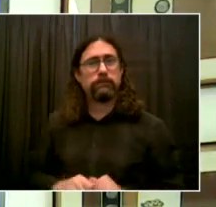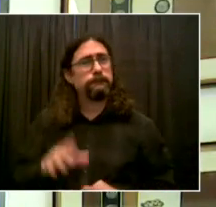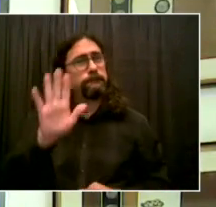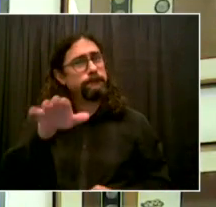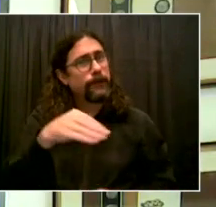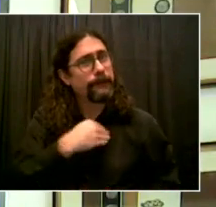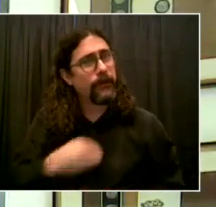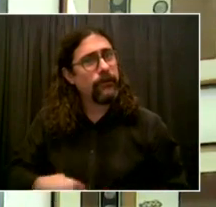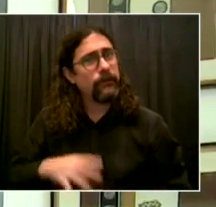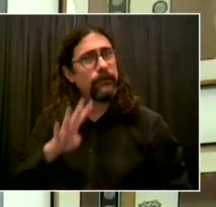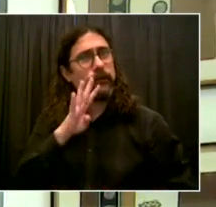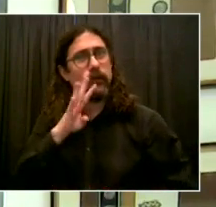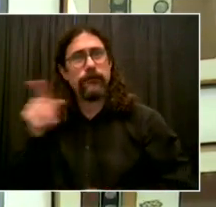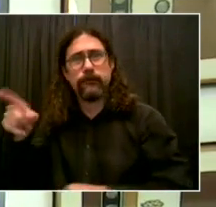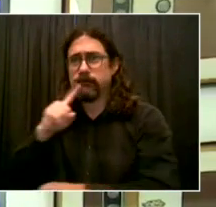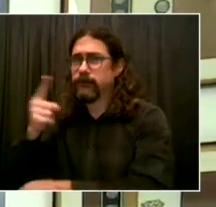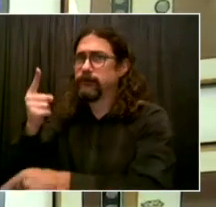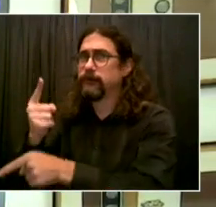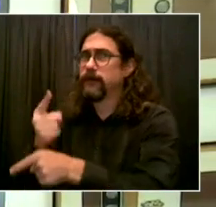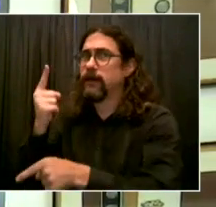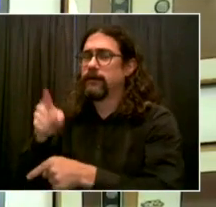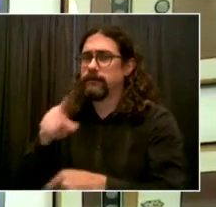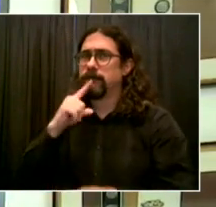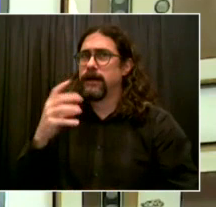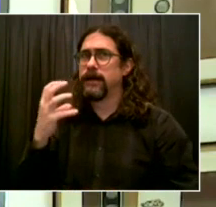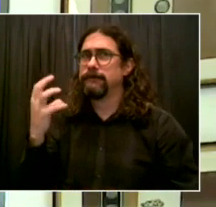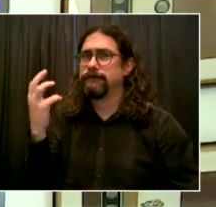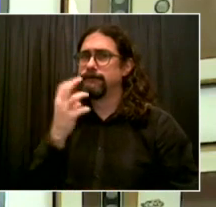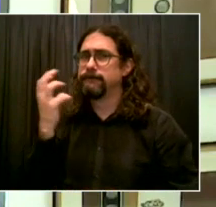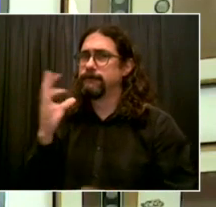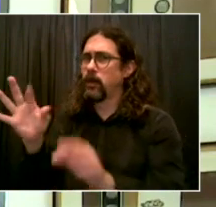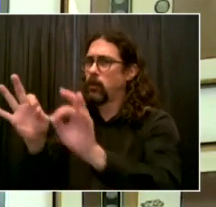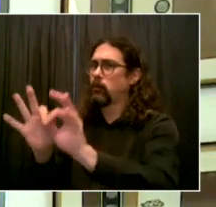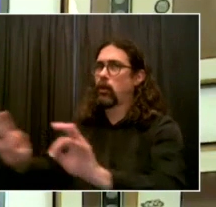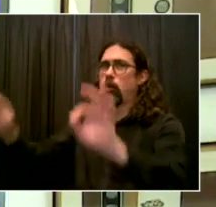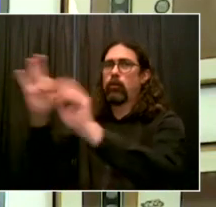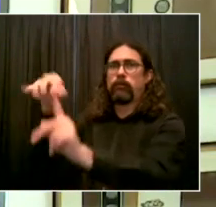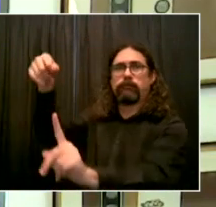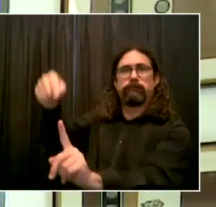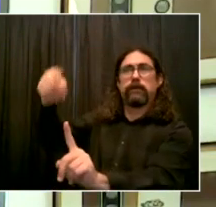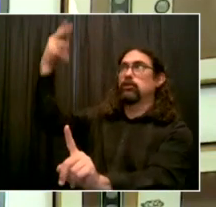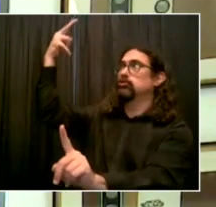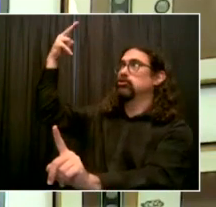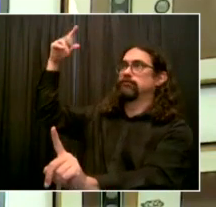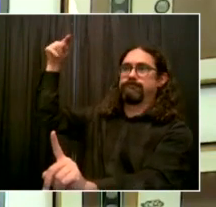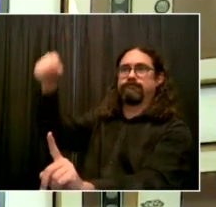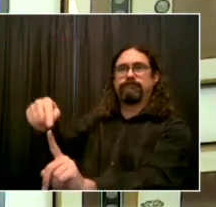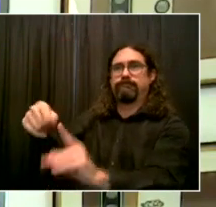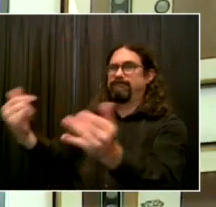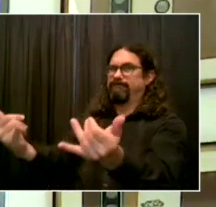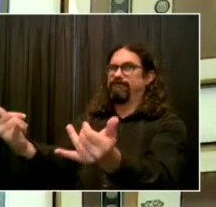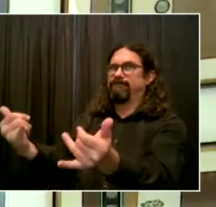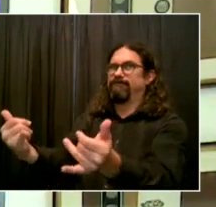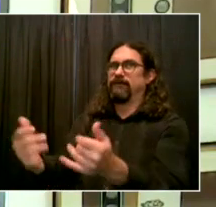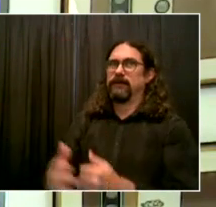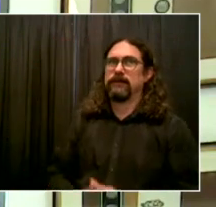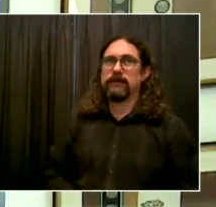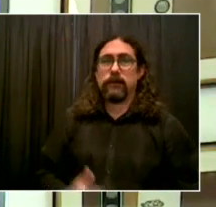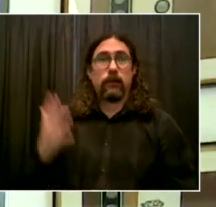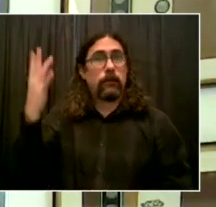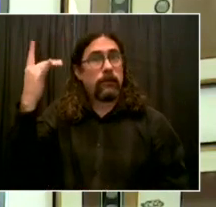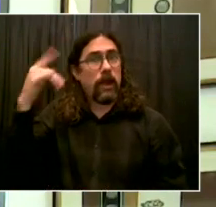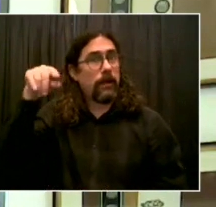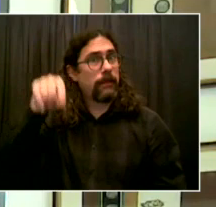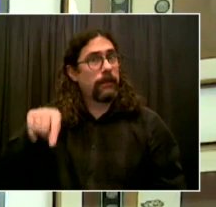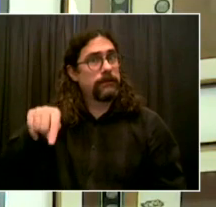Every New Yorker has experienced the terrible health tragedy that we have lived through for the past year and a half and that we continue to live